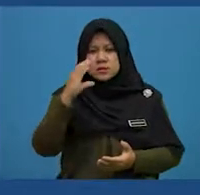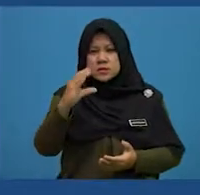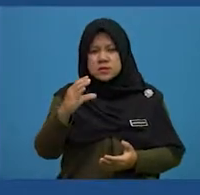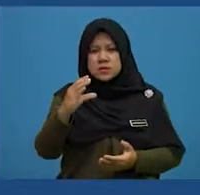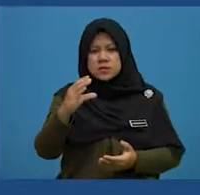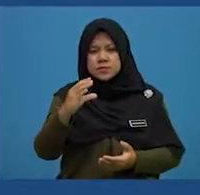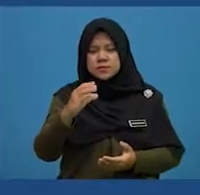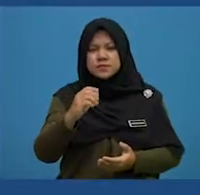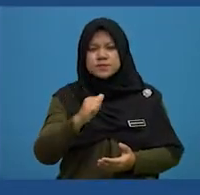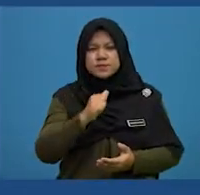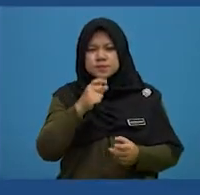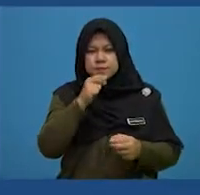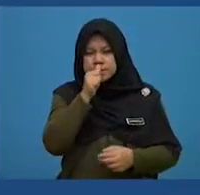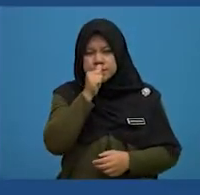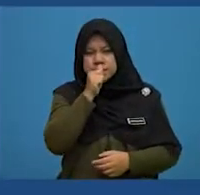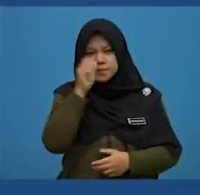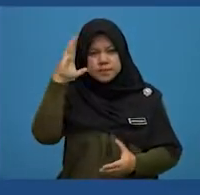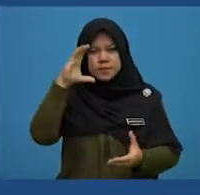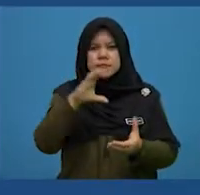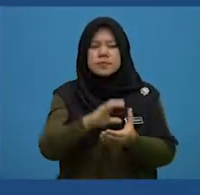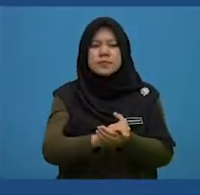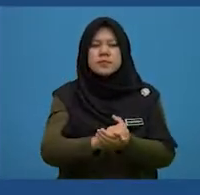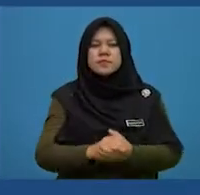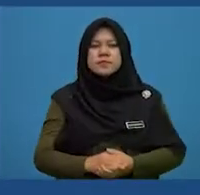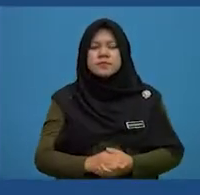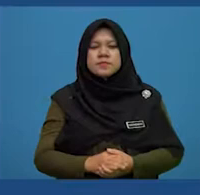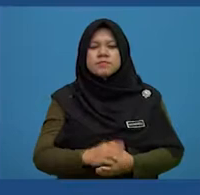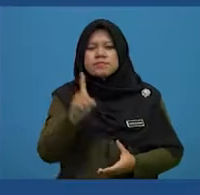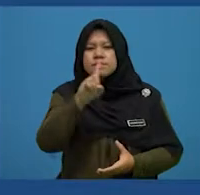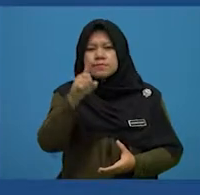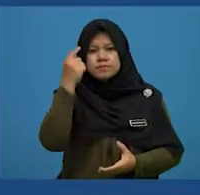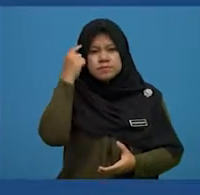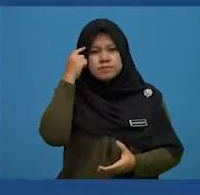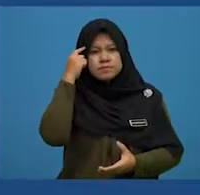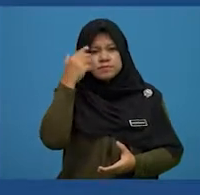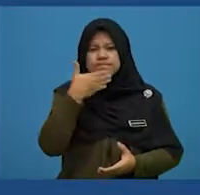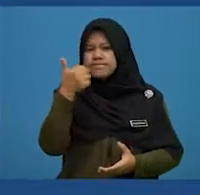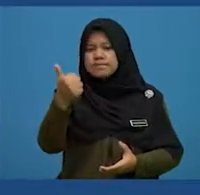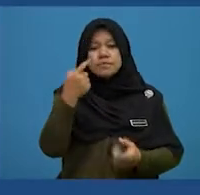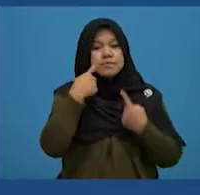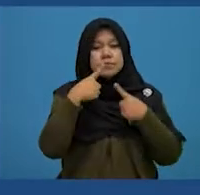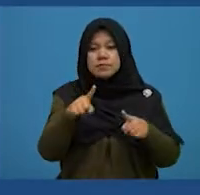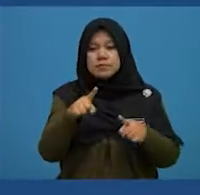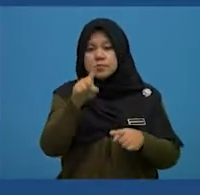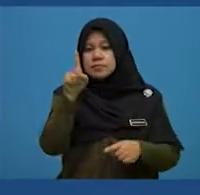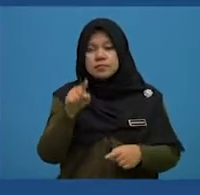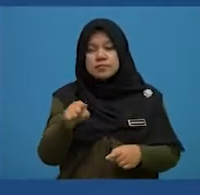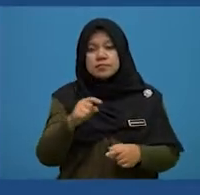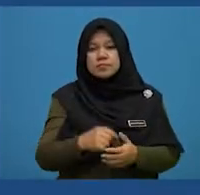Or C, personal beliefs? Which one do you think is the best answer?